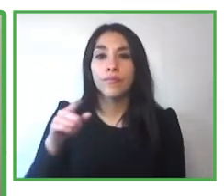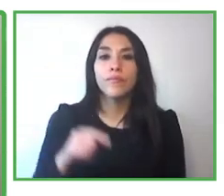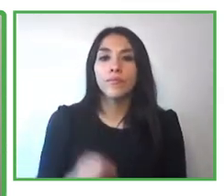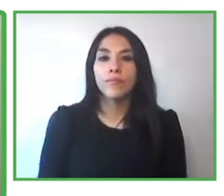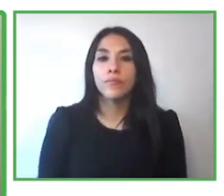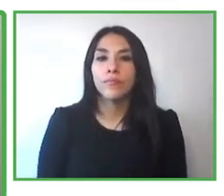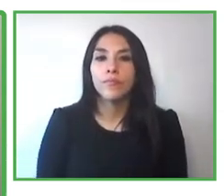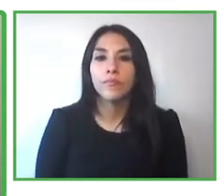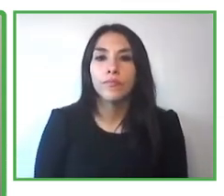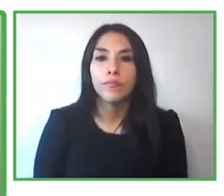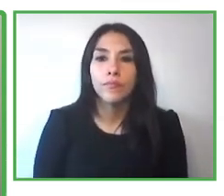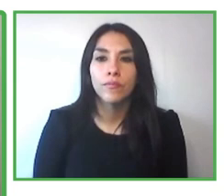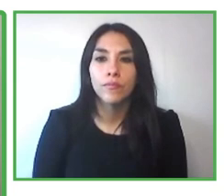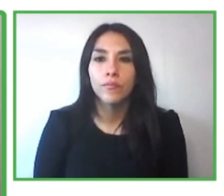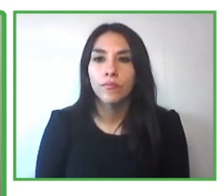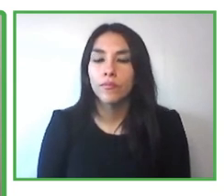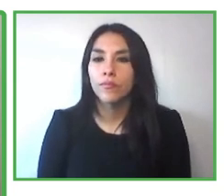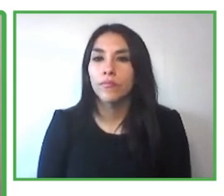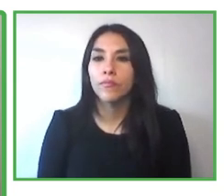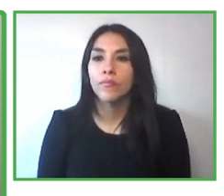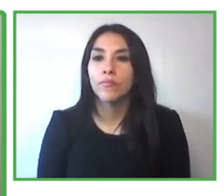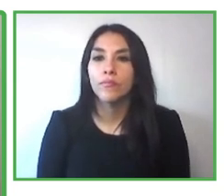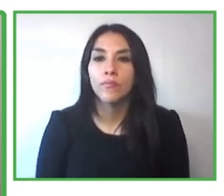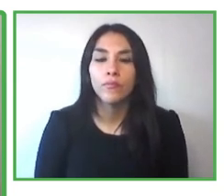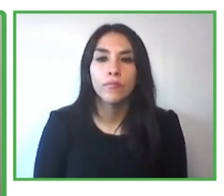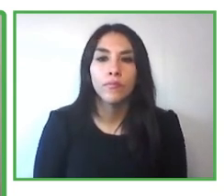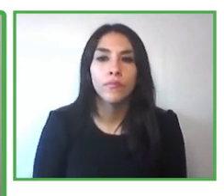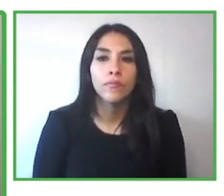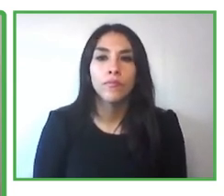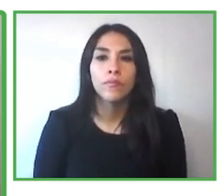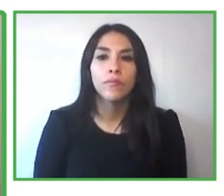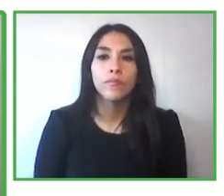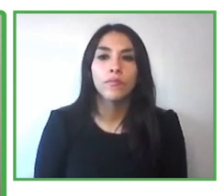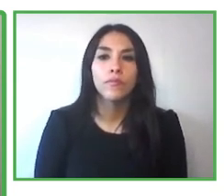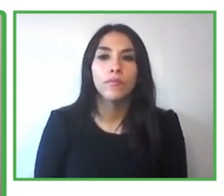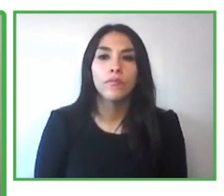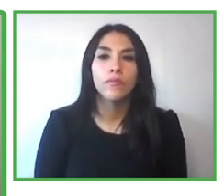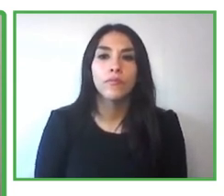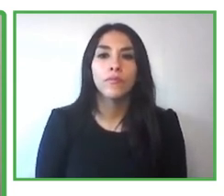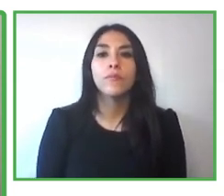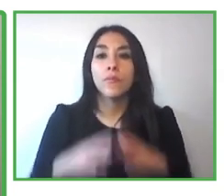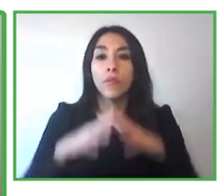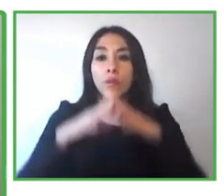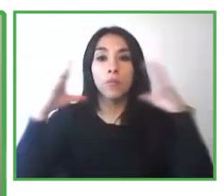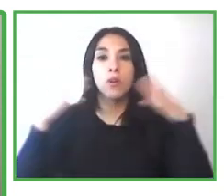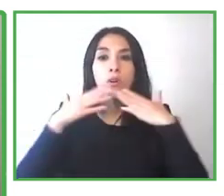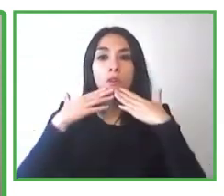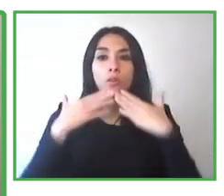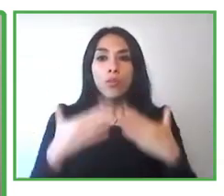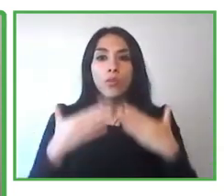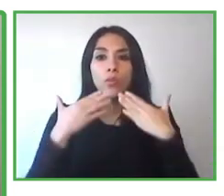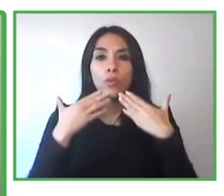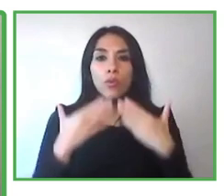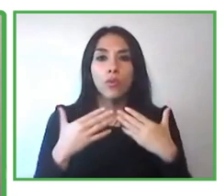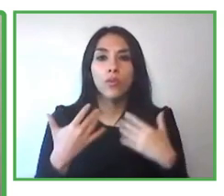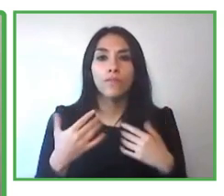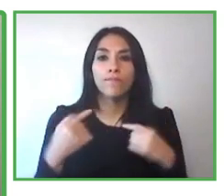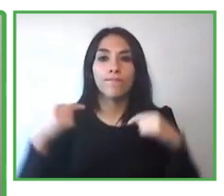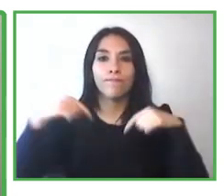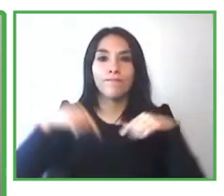so stephen thank you so much for joining me for this presentation today and maybe we could start if you could just give